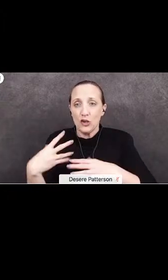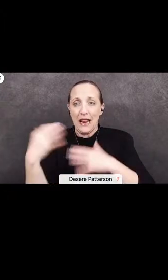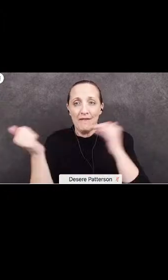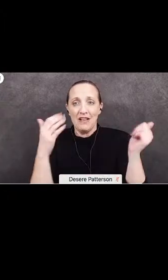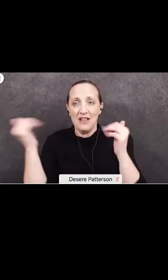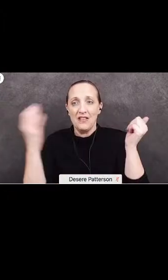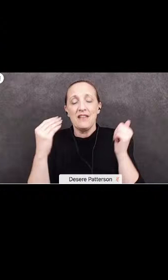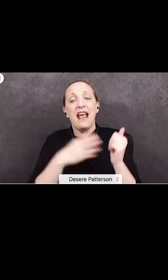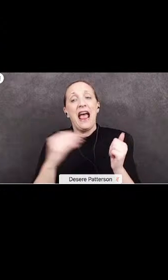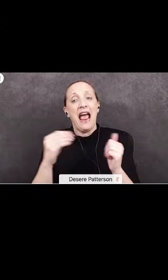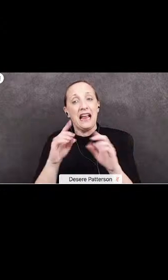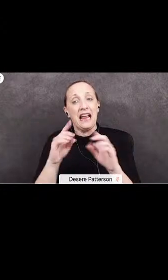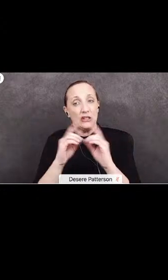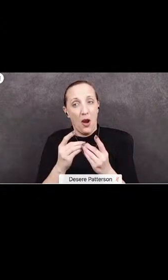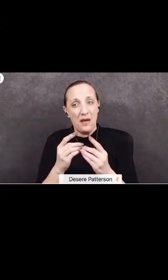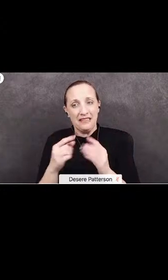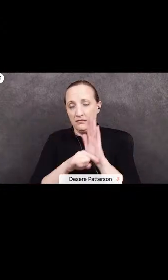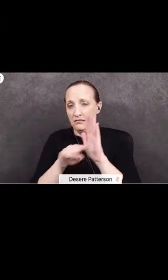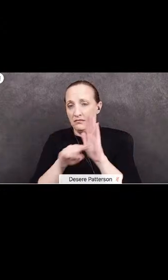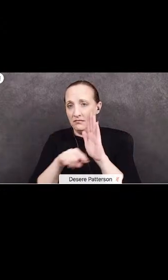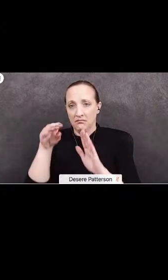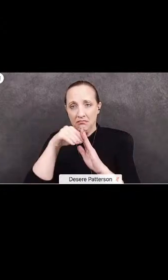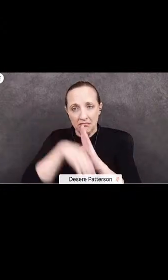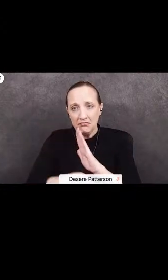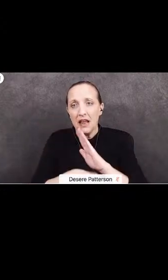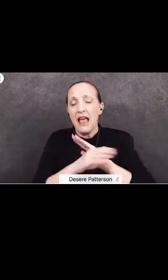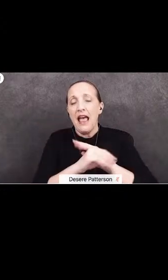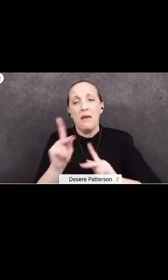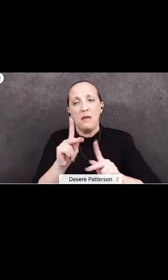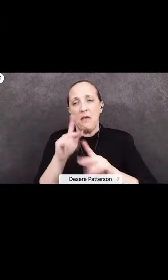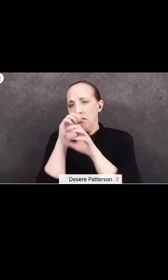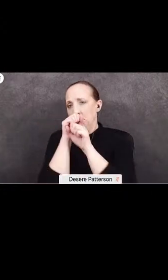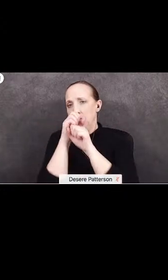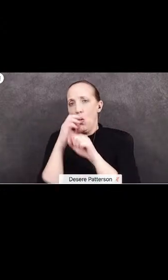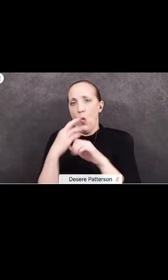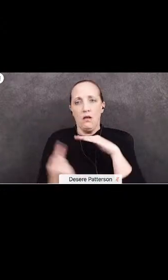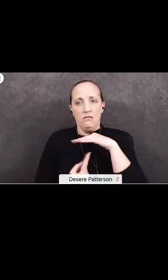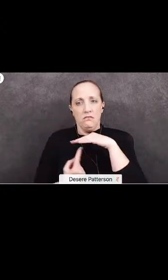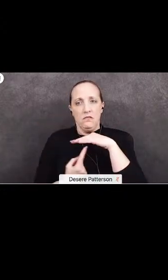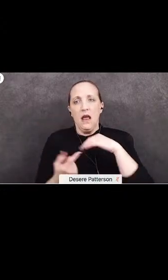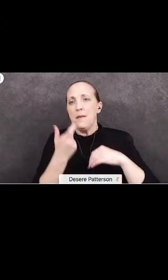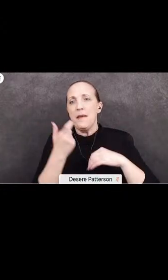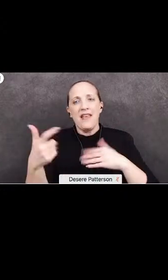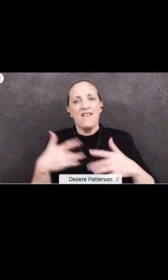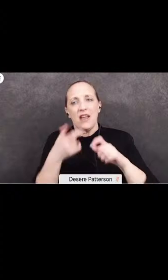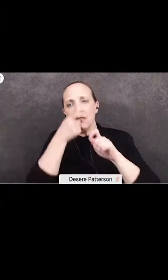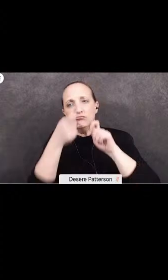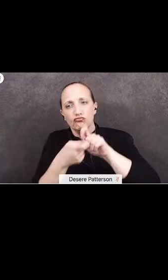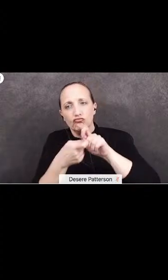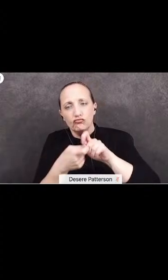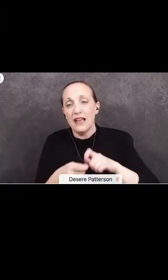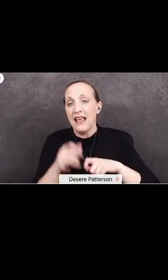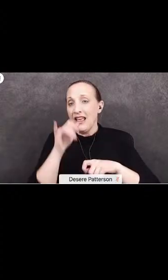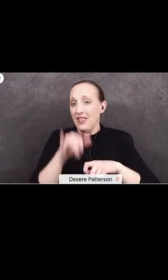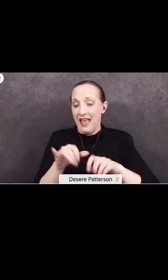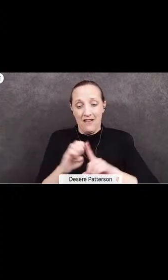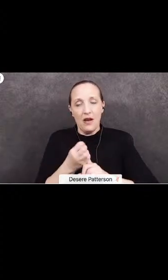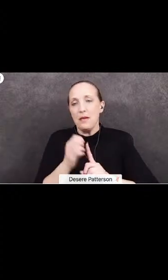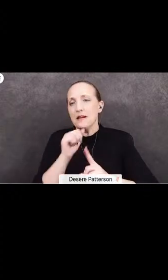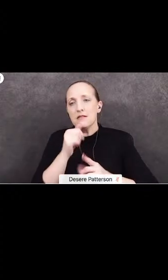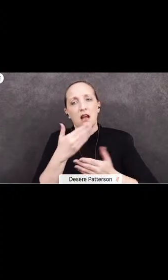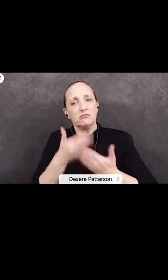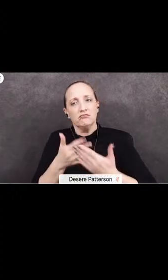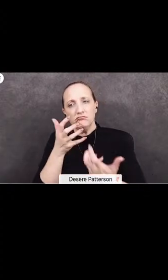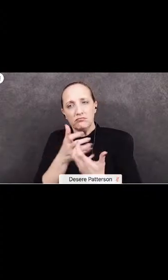are being lifted apart. People are being reclusive or keep their mouths shut for fear of retaliation. How is this environment conducive to effective